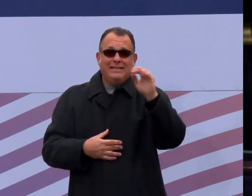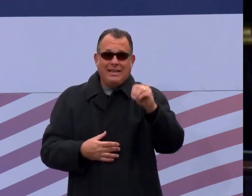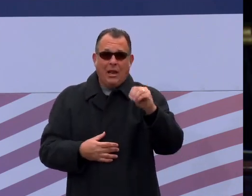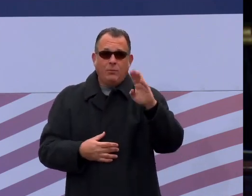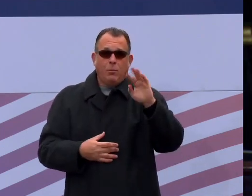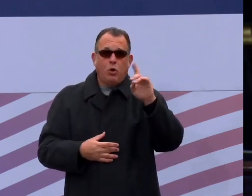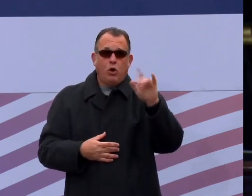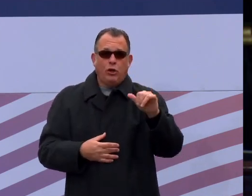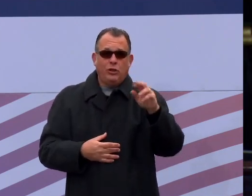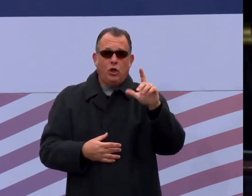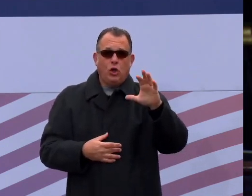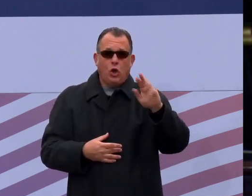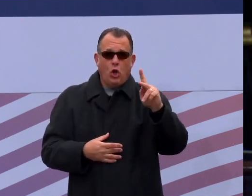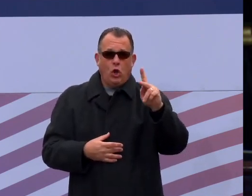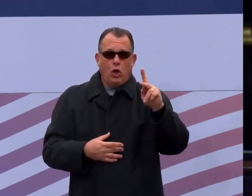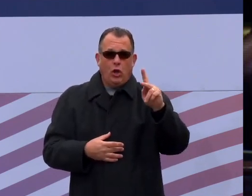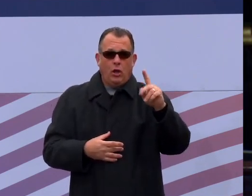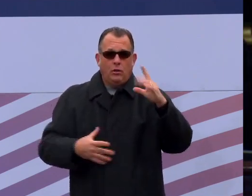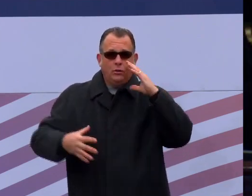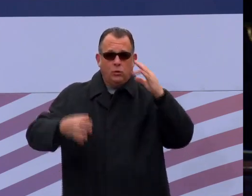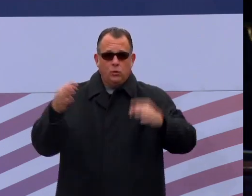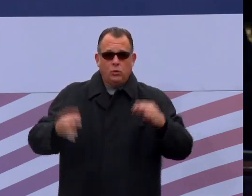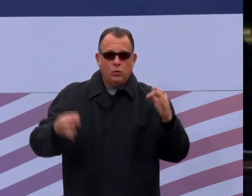of Common Pleas of Allegheny County, Pennsylvania.